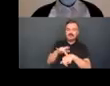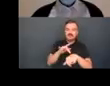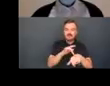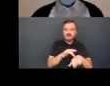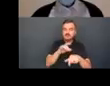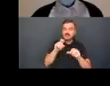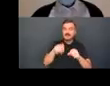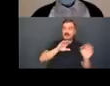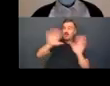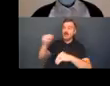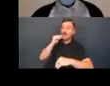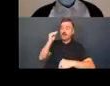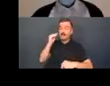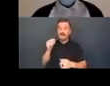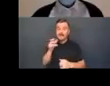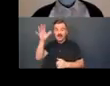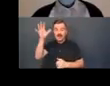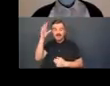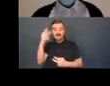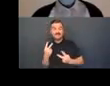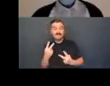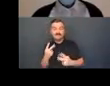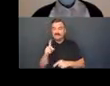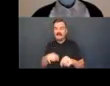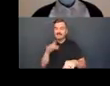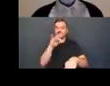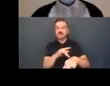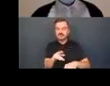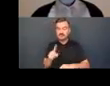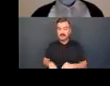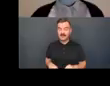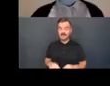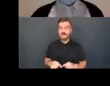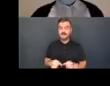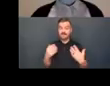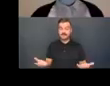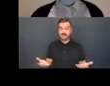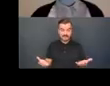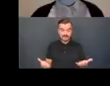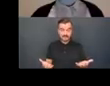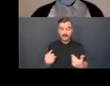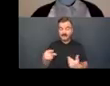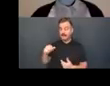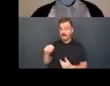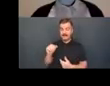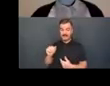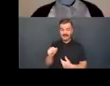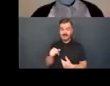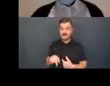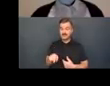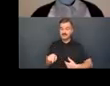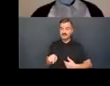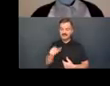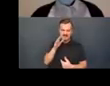home. His parents were not allowed on the premises of where Joey lived. And so Pamela went to, um,